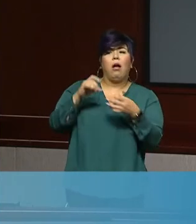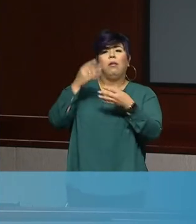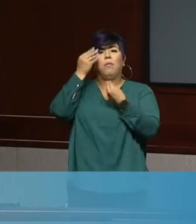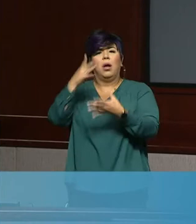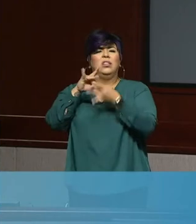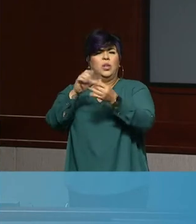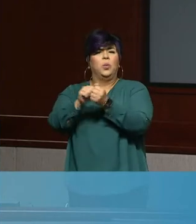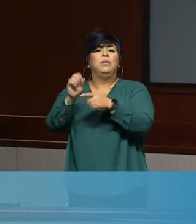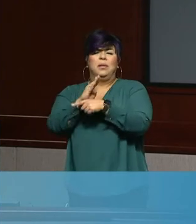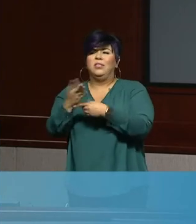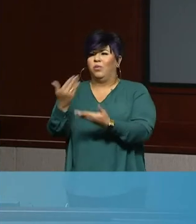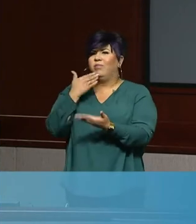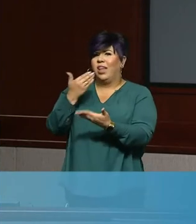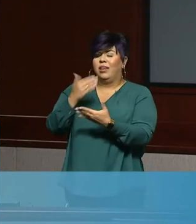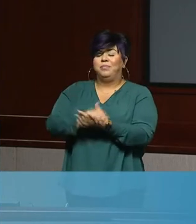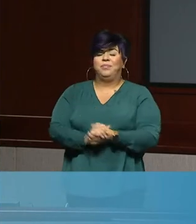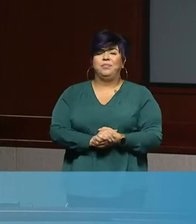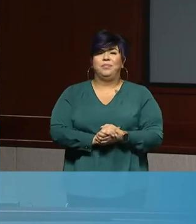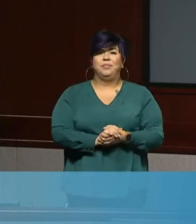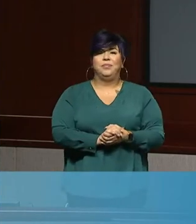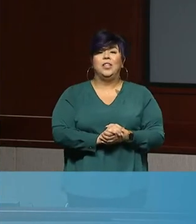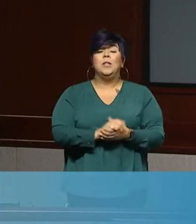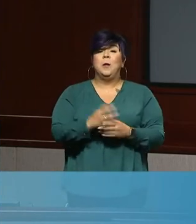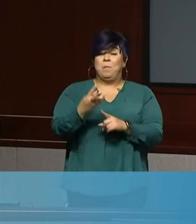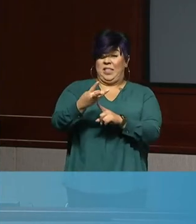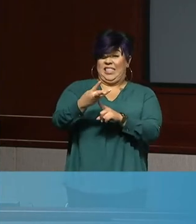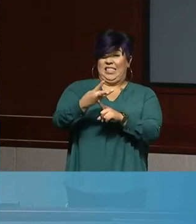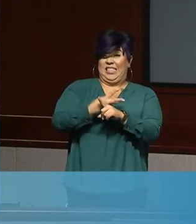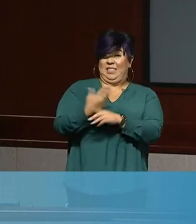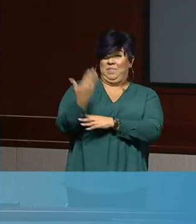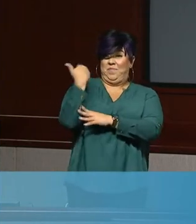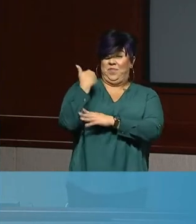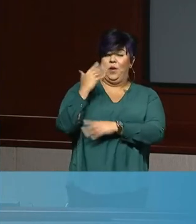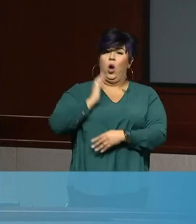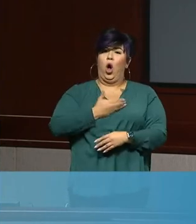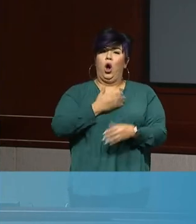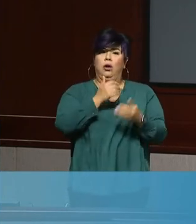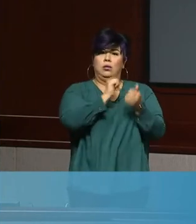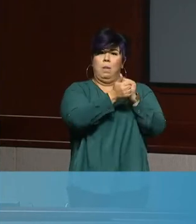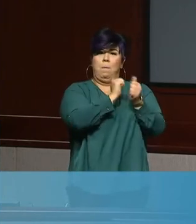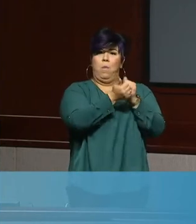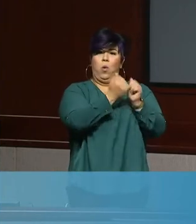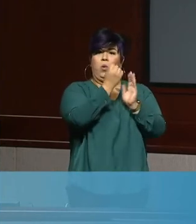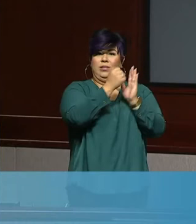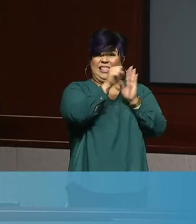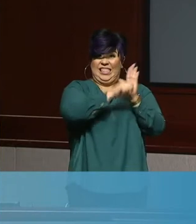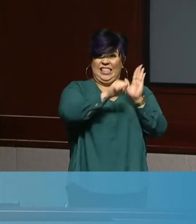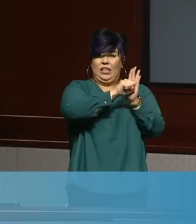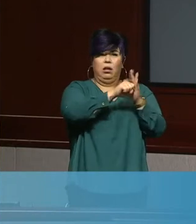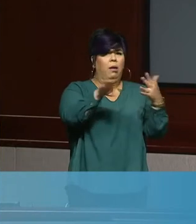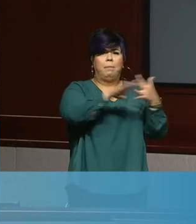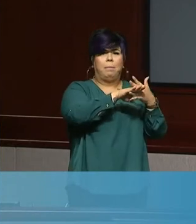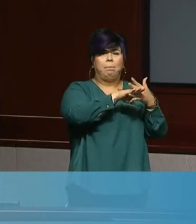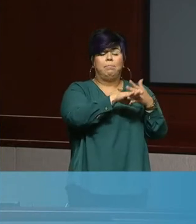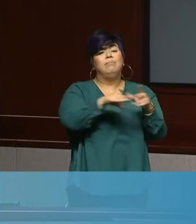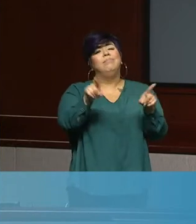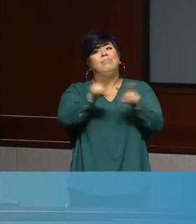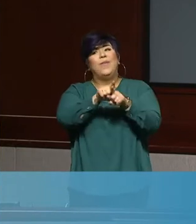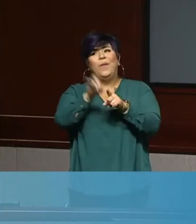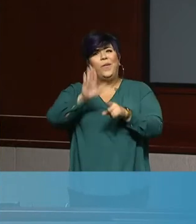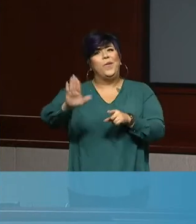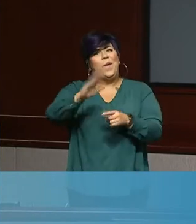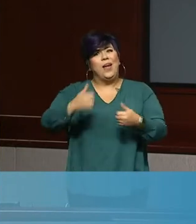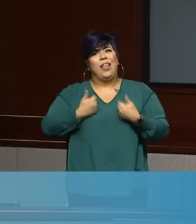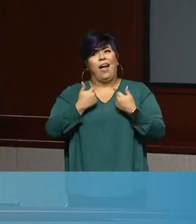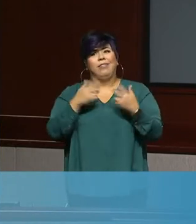You know, six months ago, our season was interrupted, and more importantly, everyone's lives was negatively interrupted by this